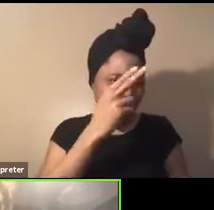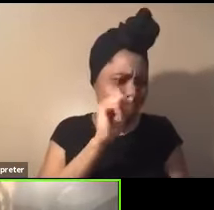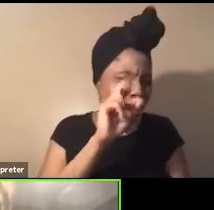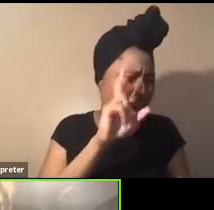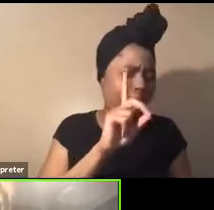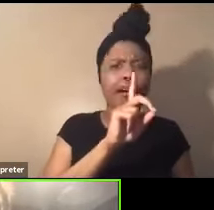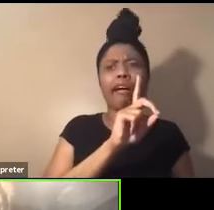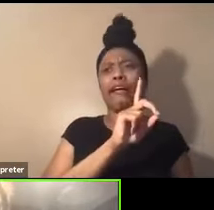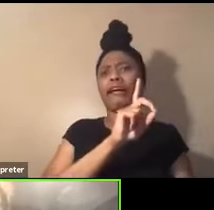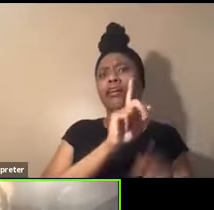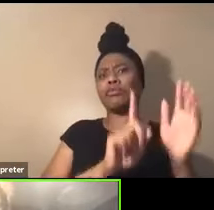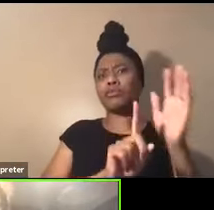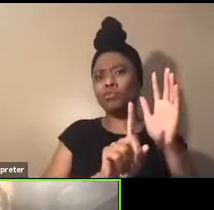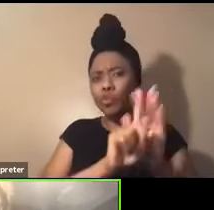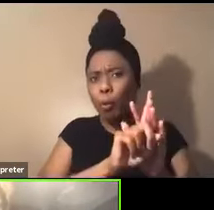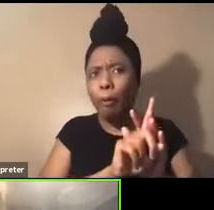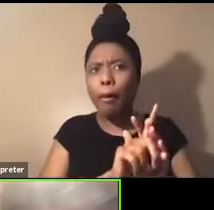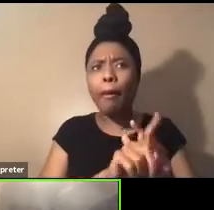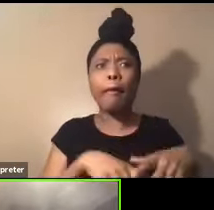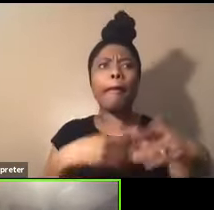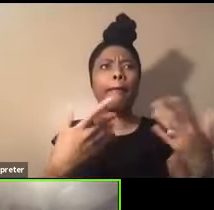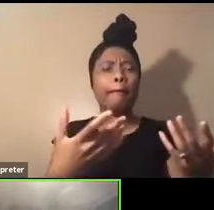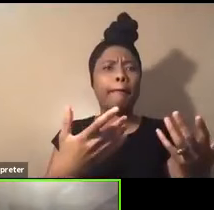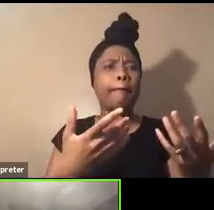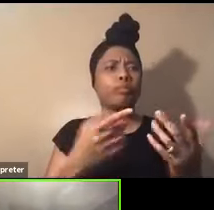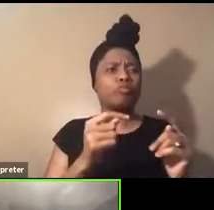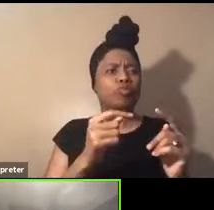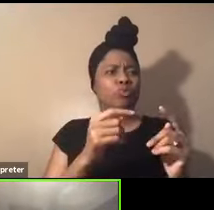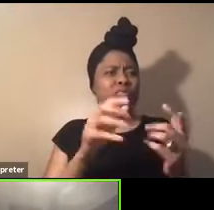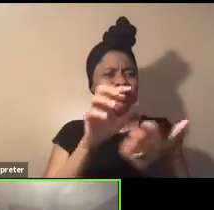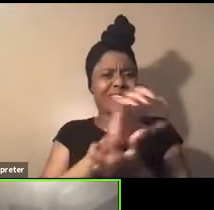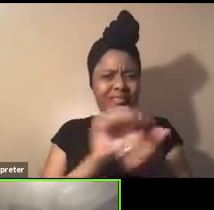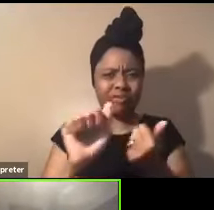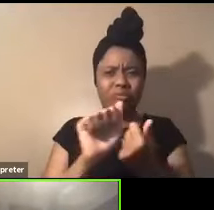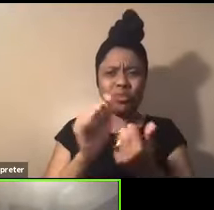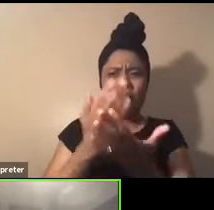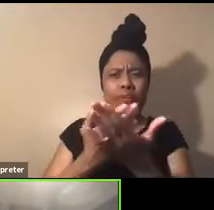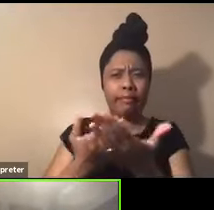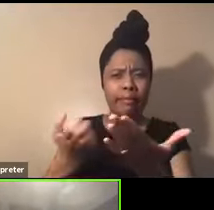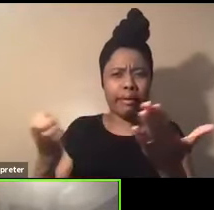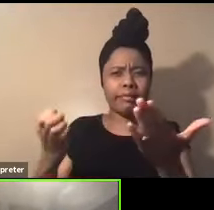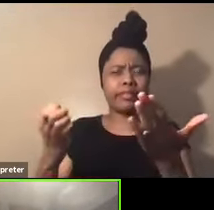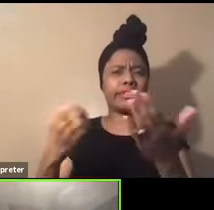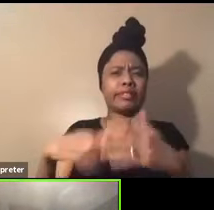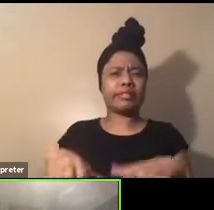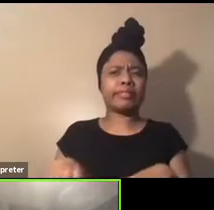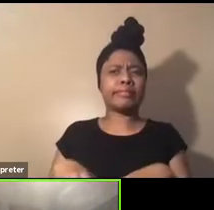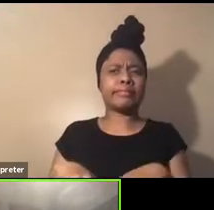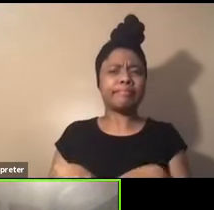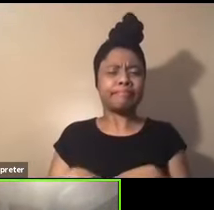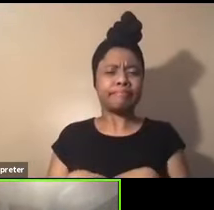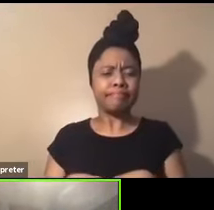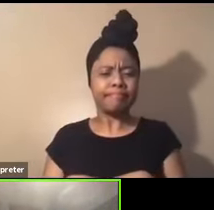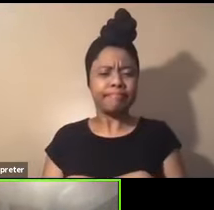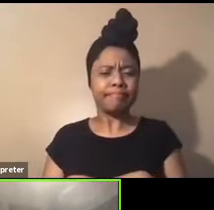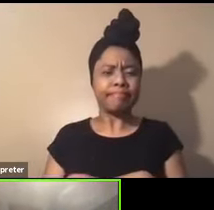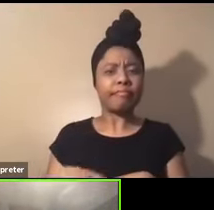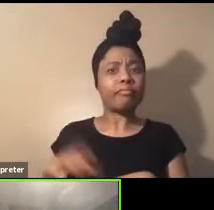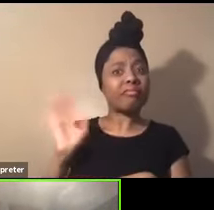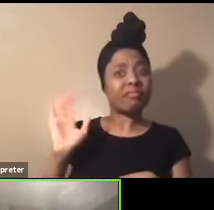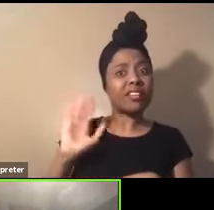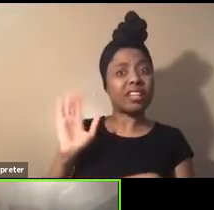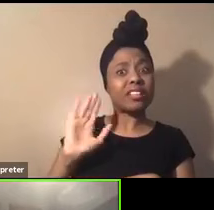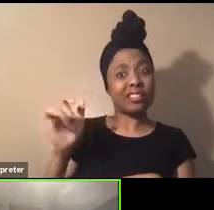were coming in there, um, that they were trying to destroy these evidence just like they did in, um, you know, in Alexandria